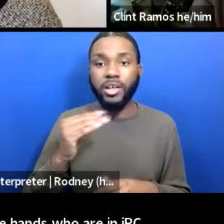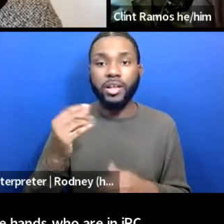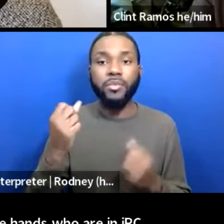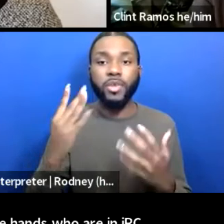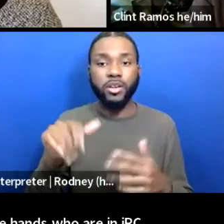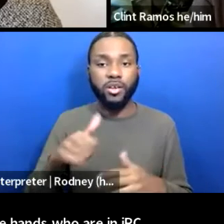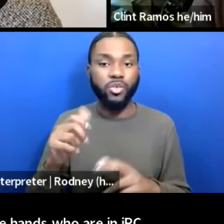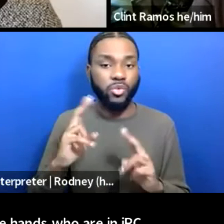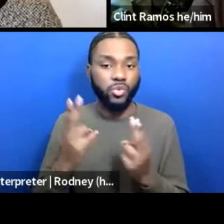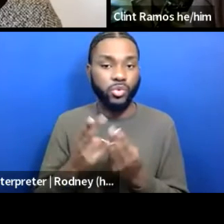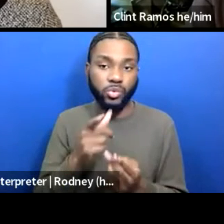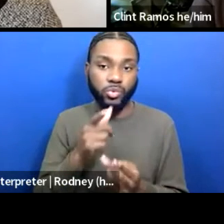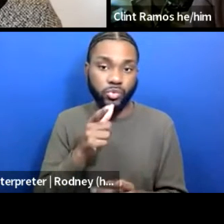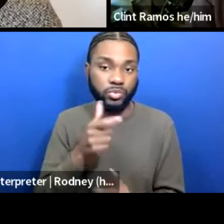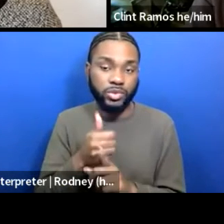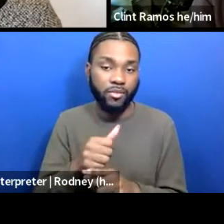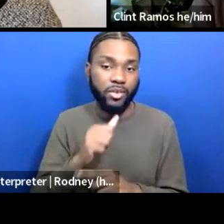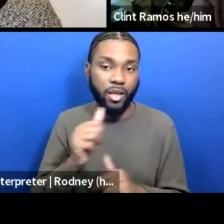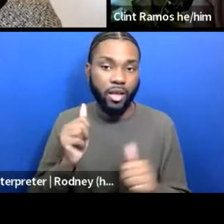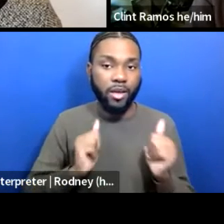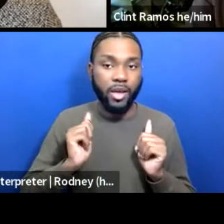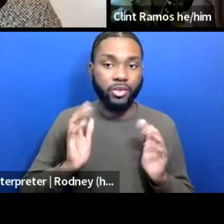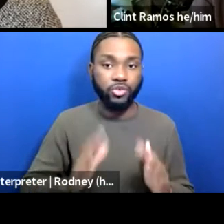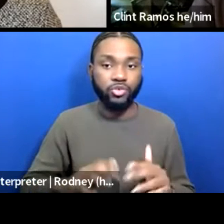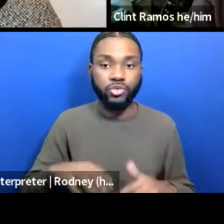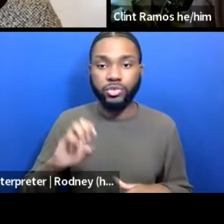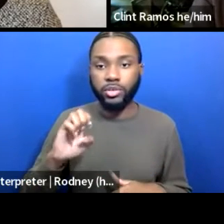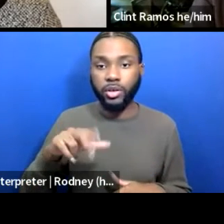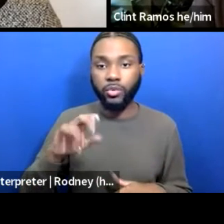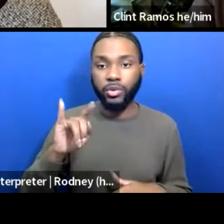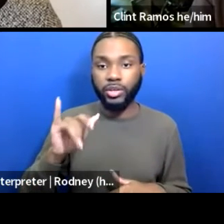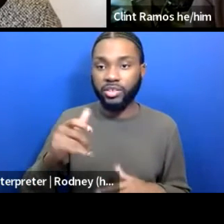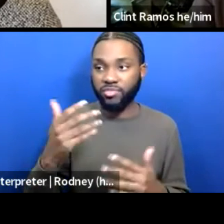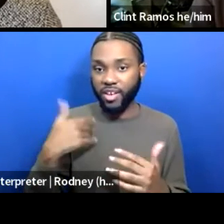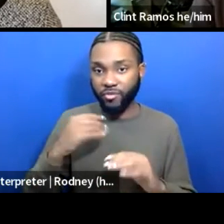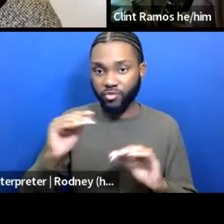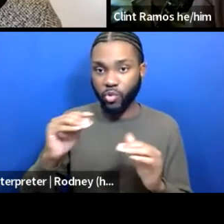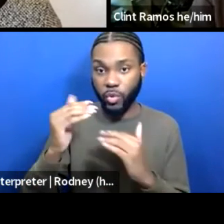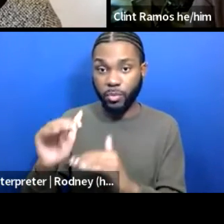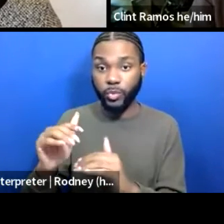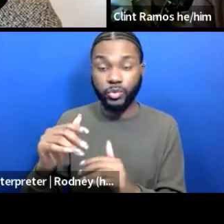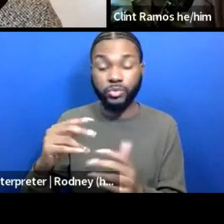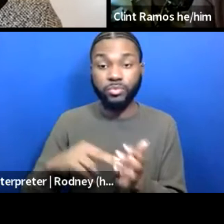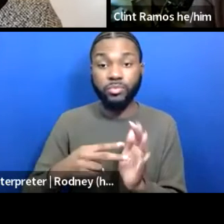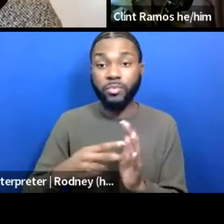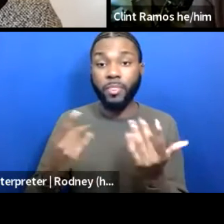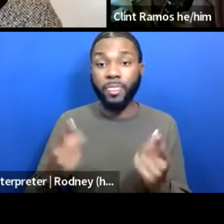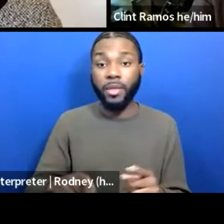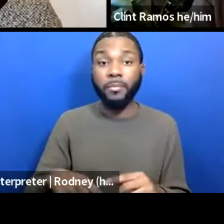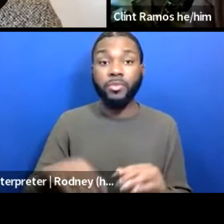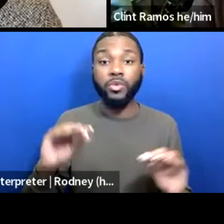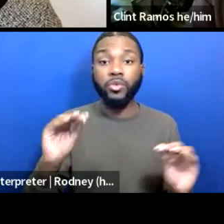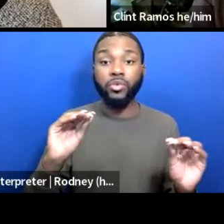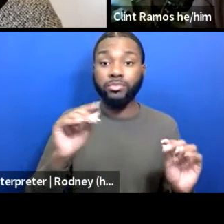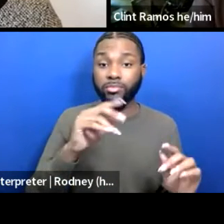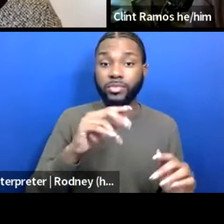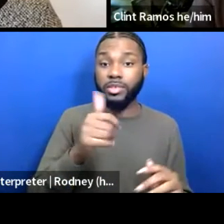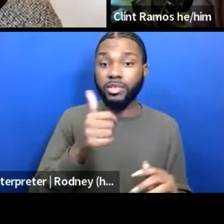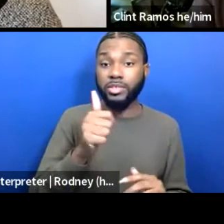unions that are not Actors' Equity. They all have no limits. So, as a result, a 10 out of 12 day